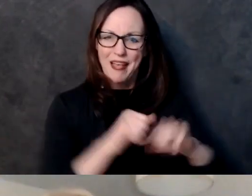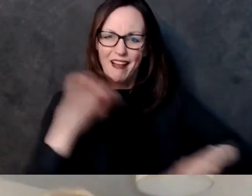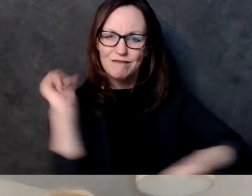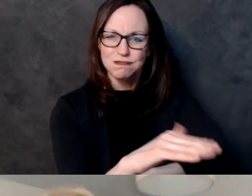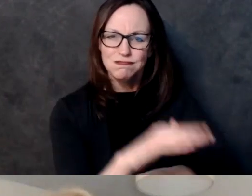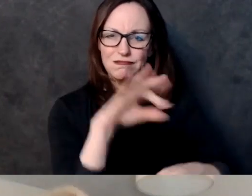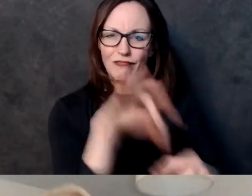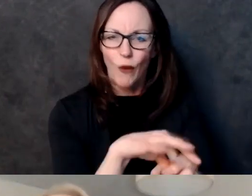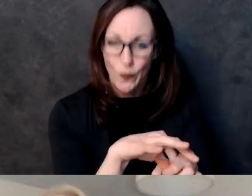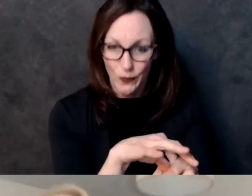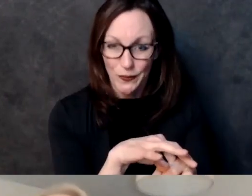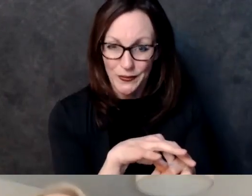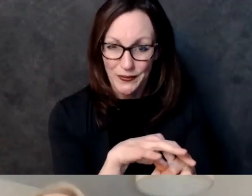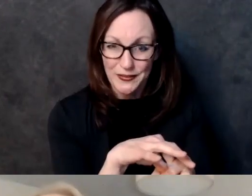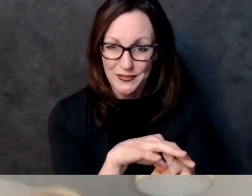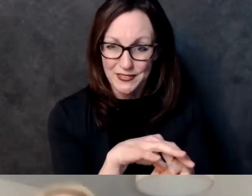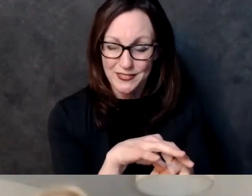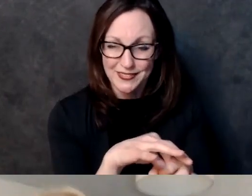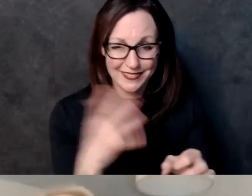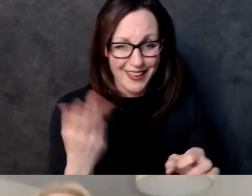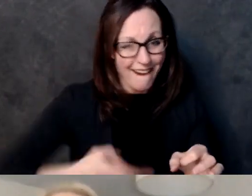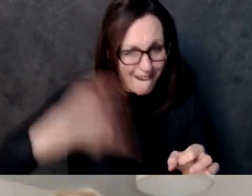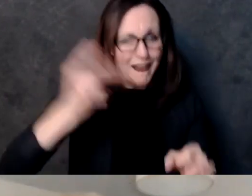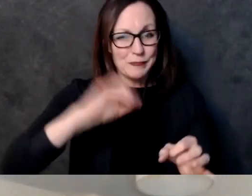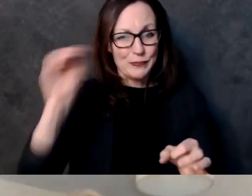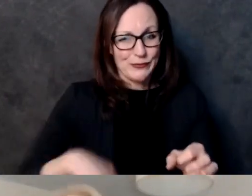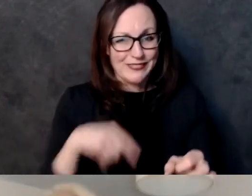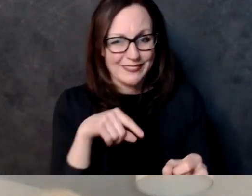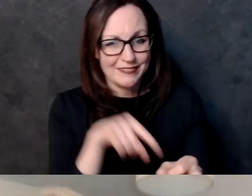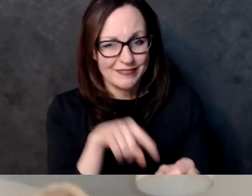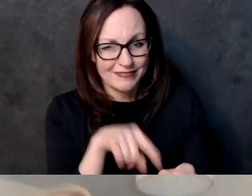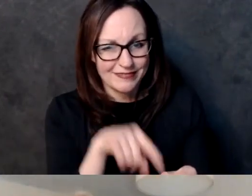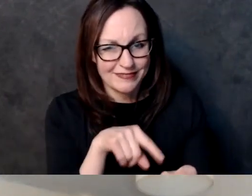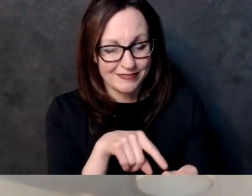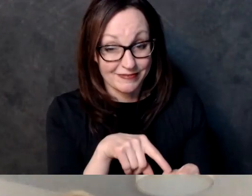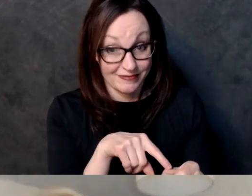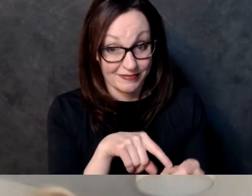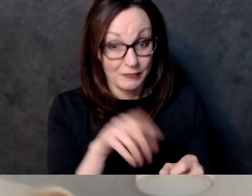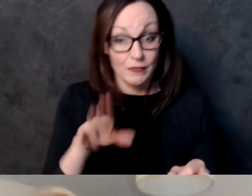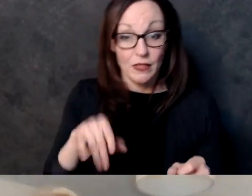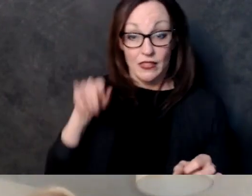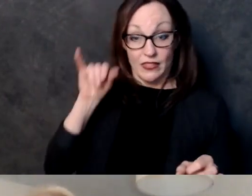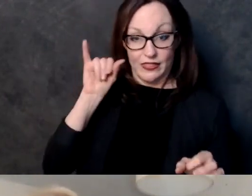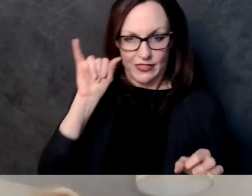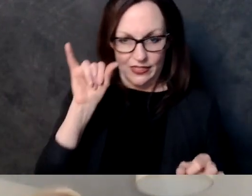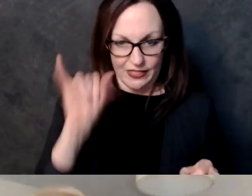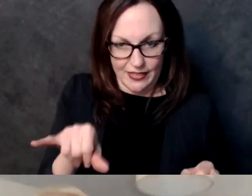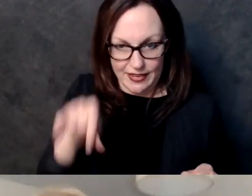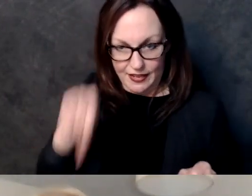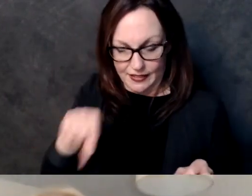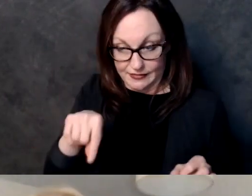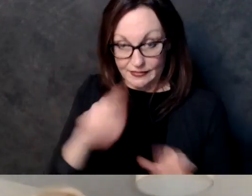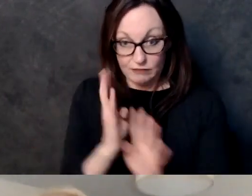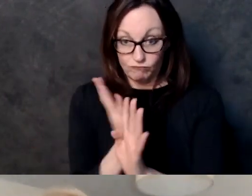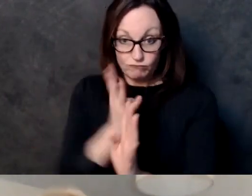uh ballots will be counted first they had to be counted first and then those were done they would start counting the in